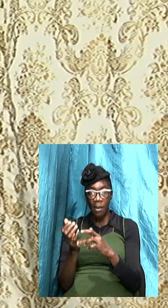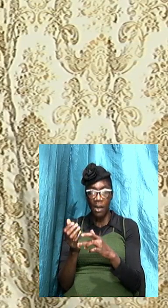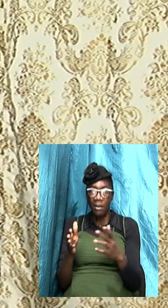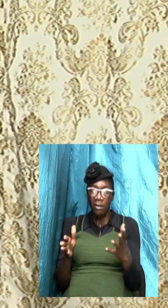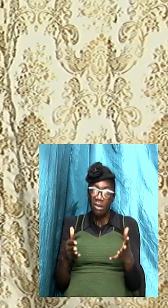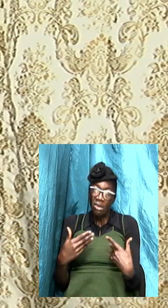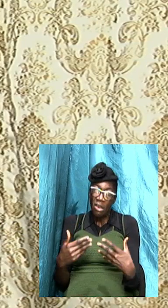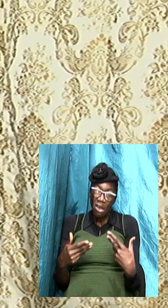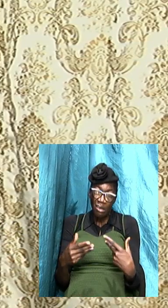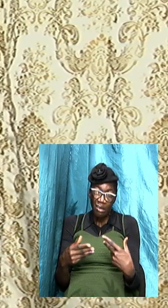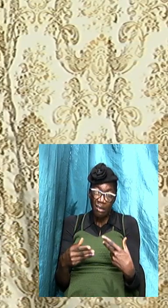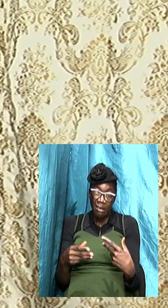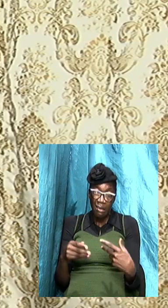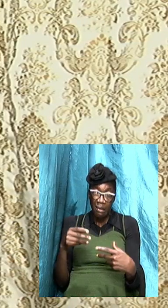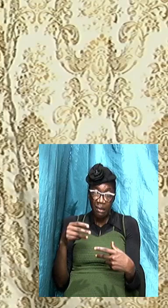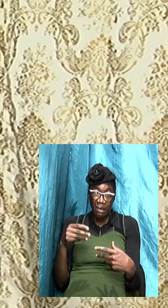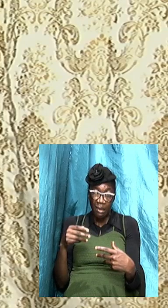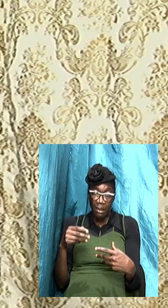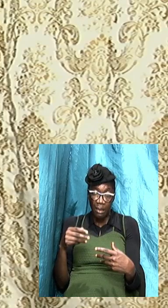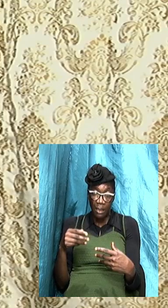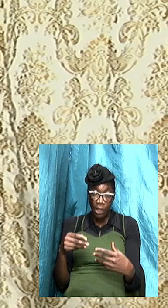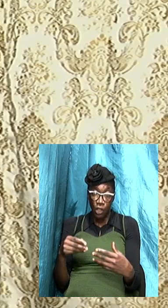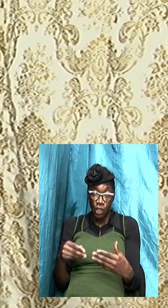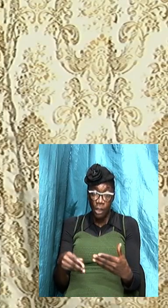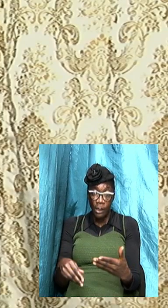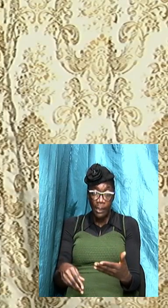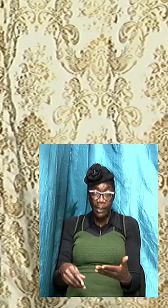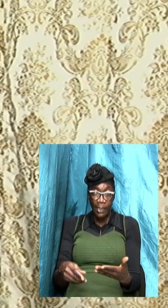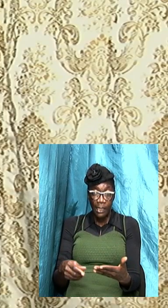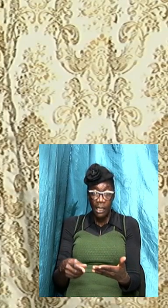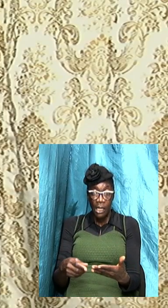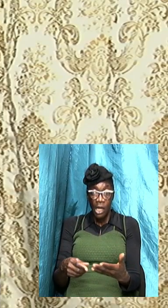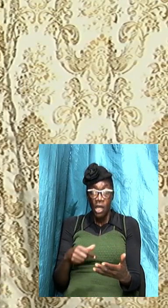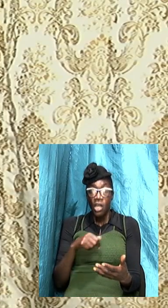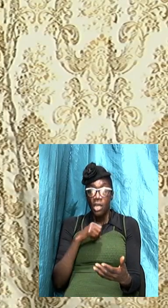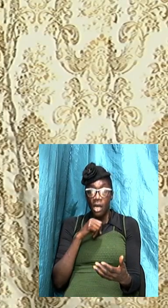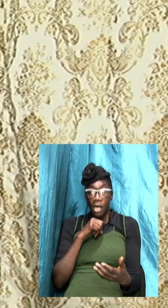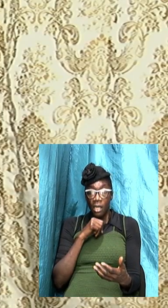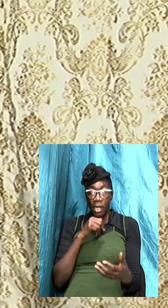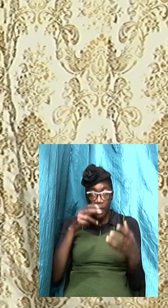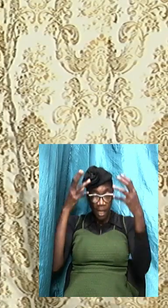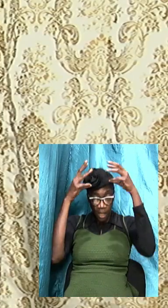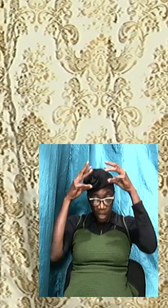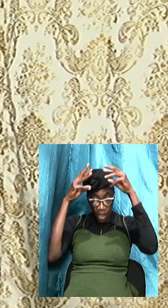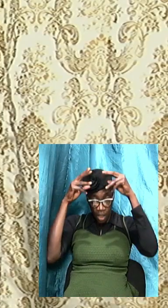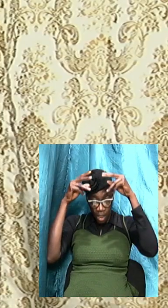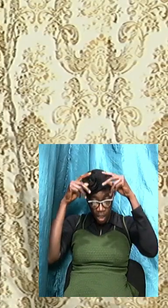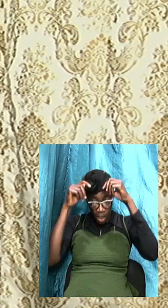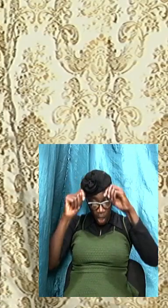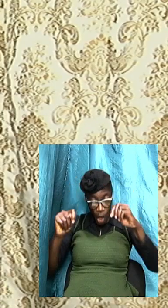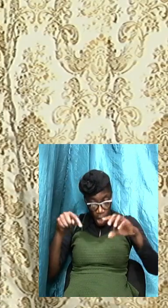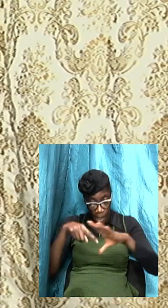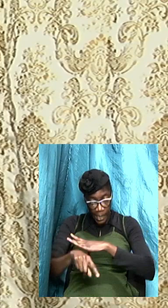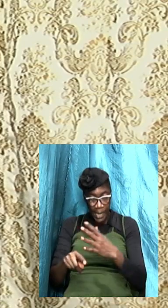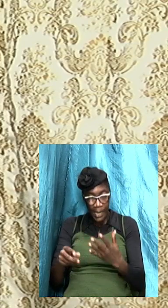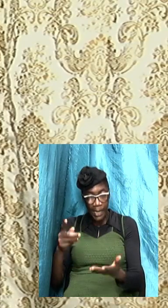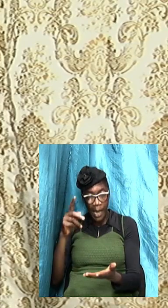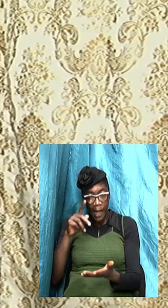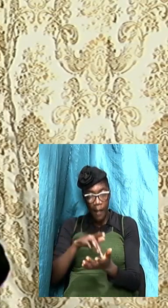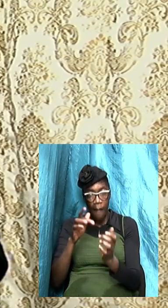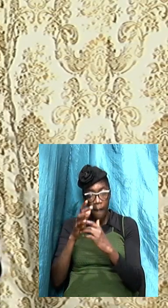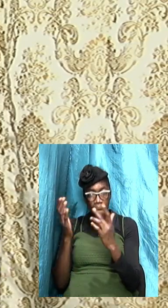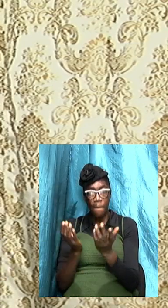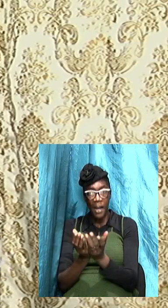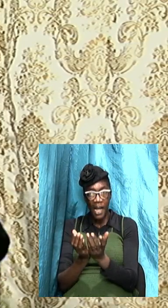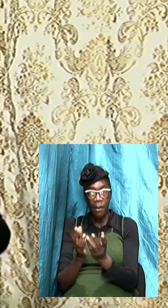in scriptures or it is not directly taught in the Bible when biblical principles